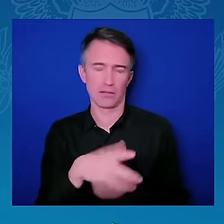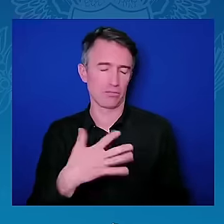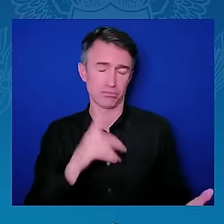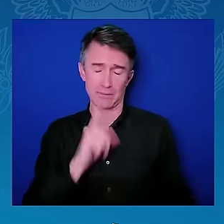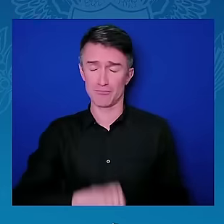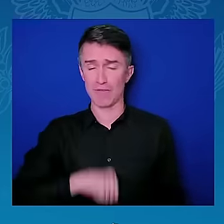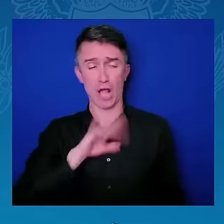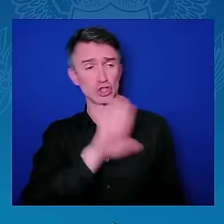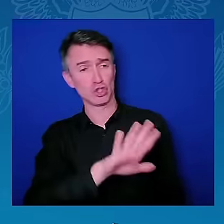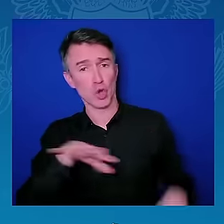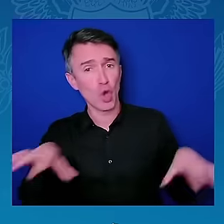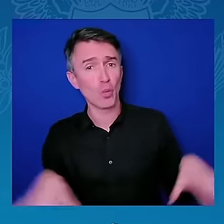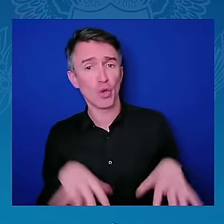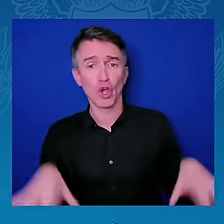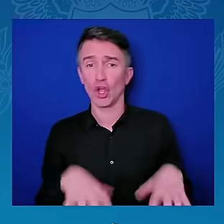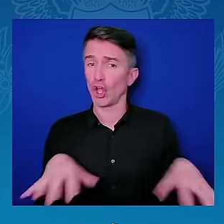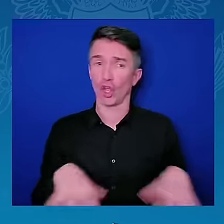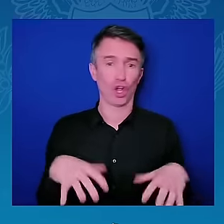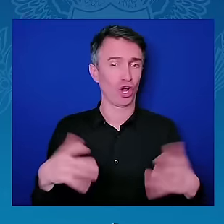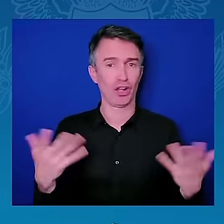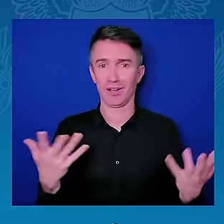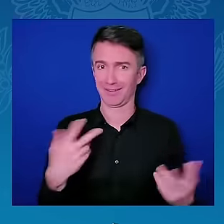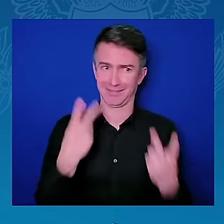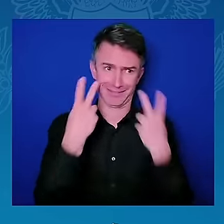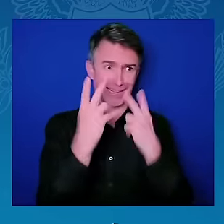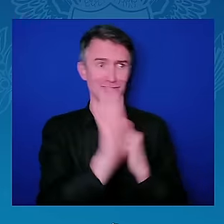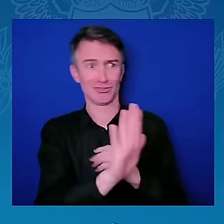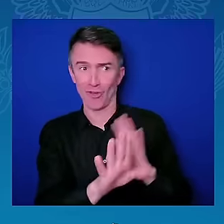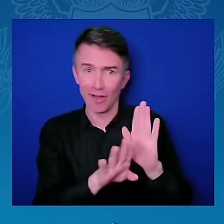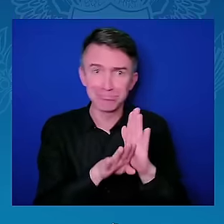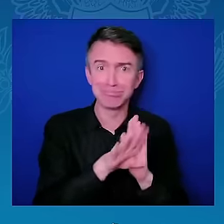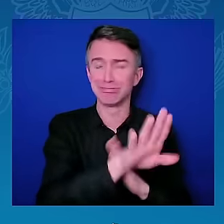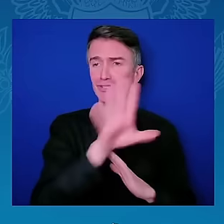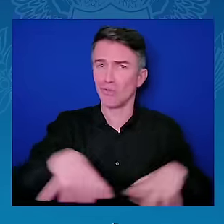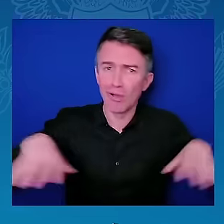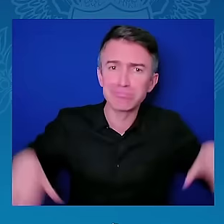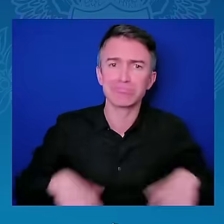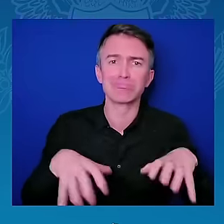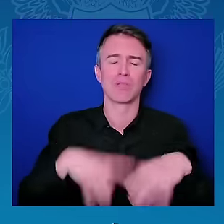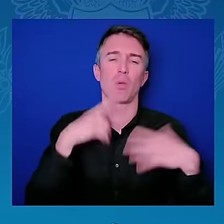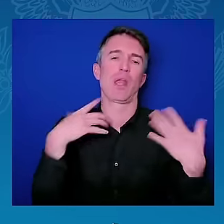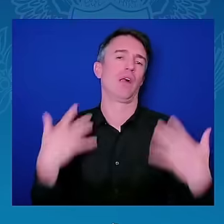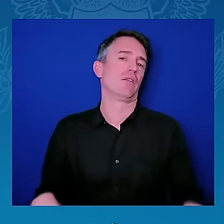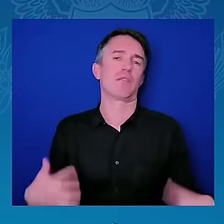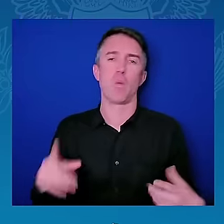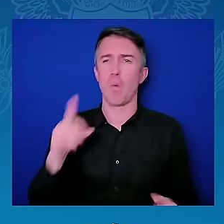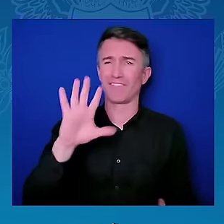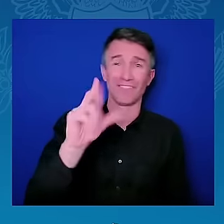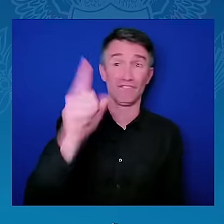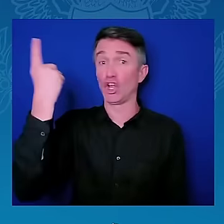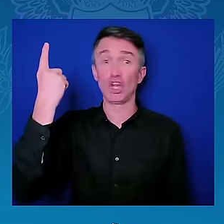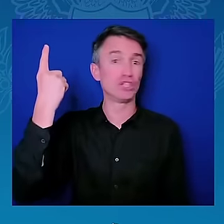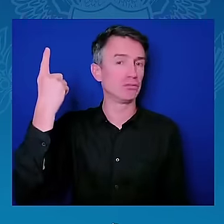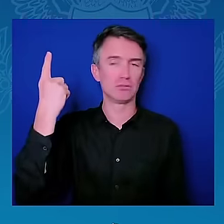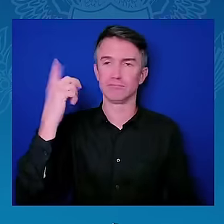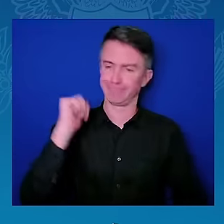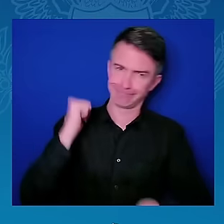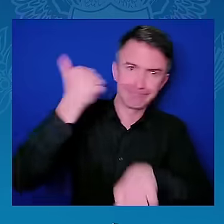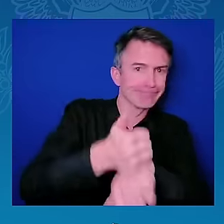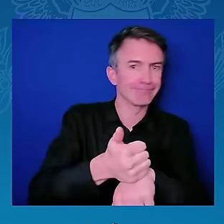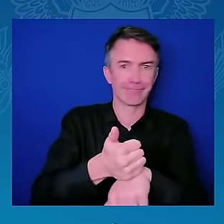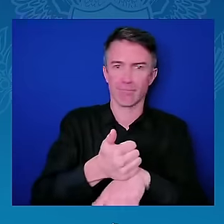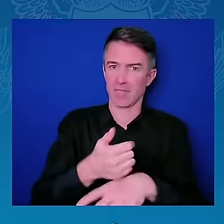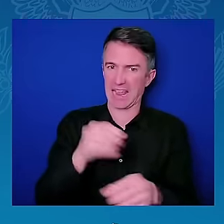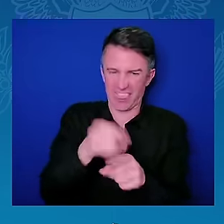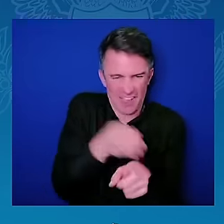is extraordinary, and this is just the perfect moment that you would step up and serve in this capacity, and I thank you for that.